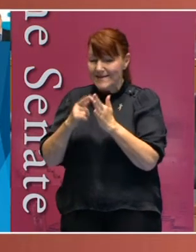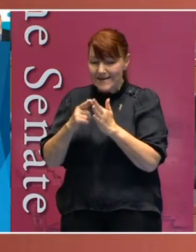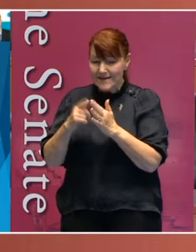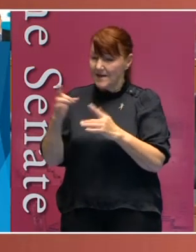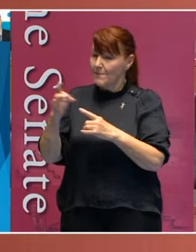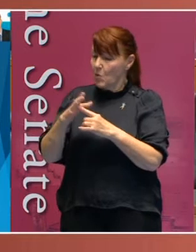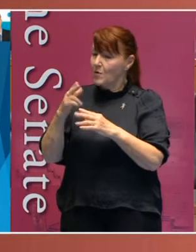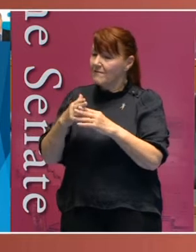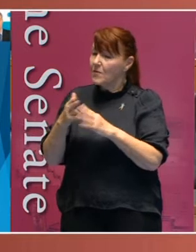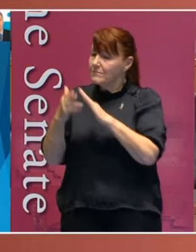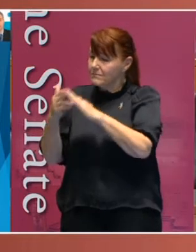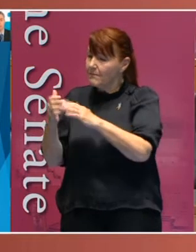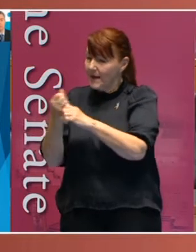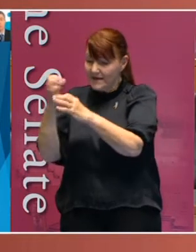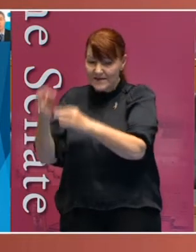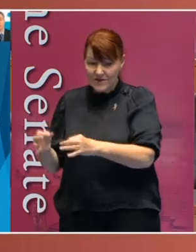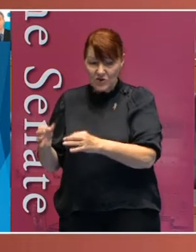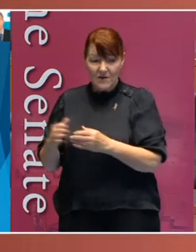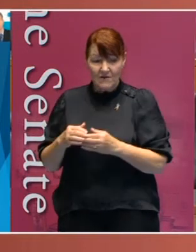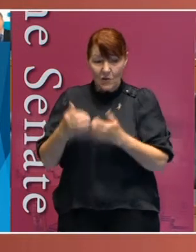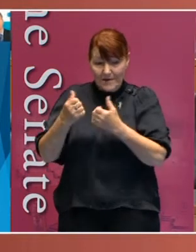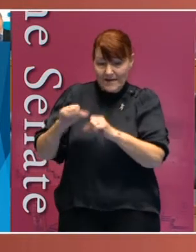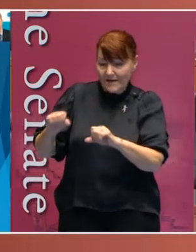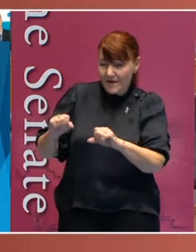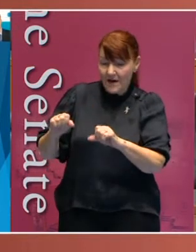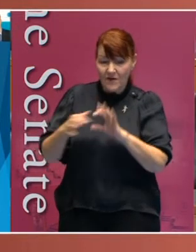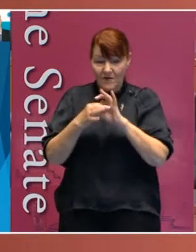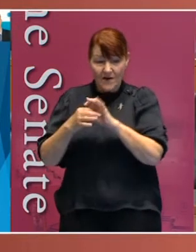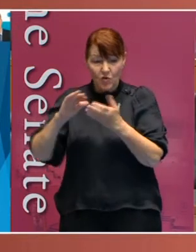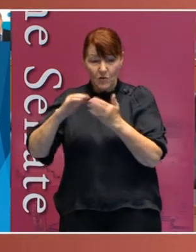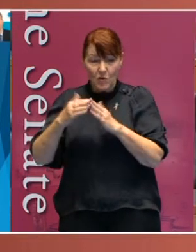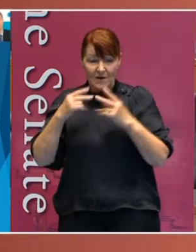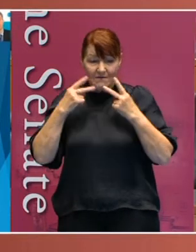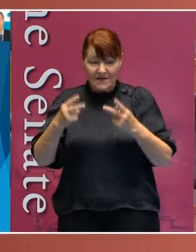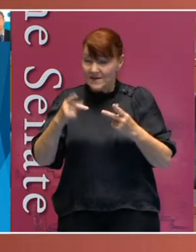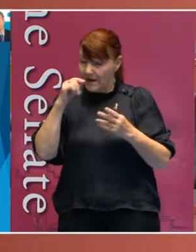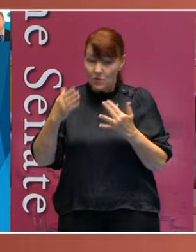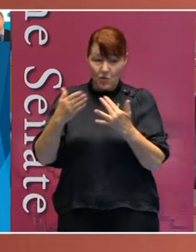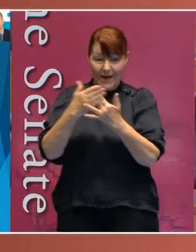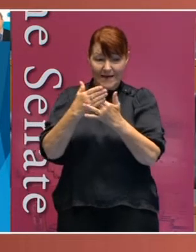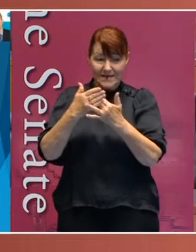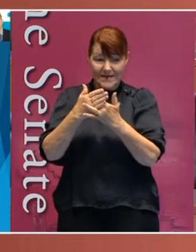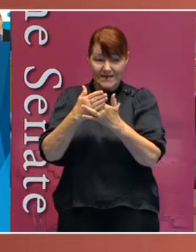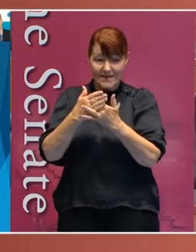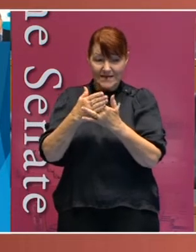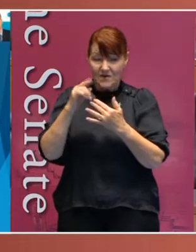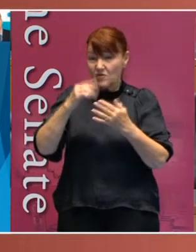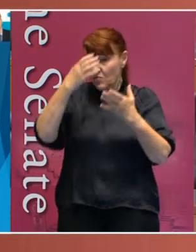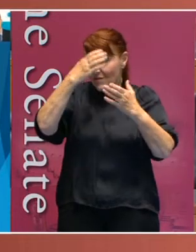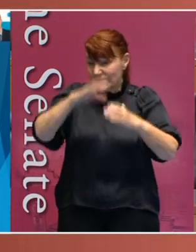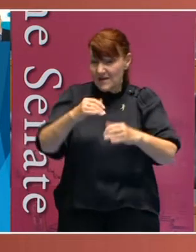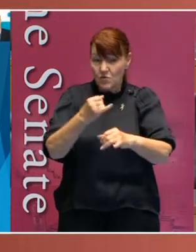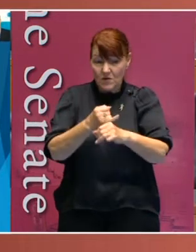to safeguarding relating to community visitors being able to access not just residential